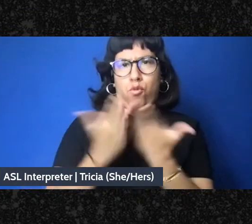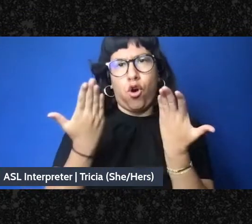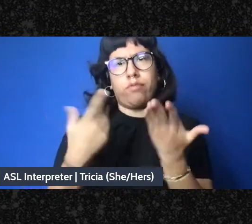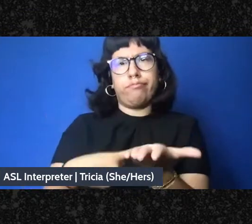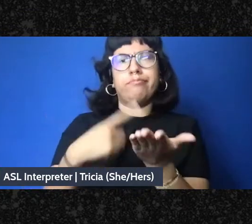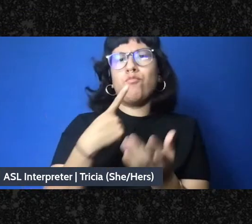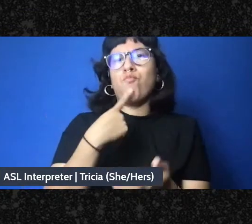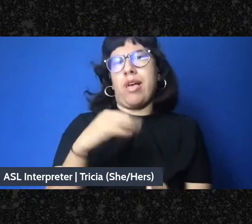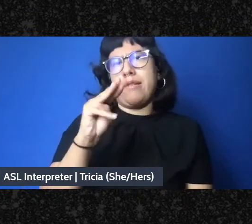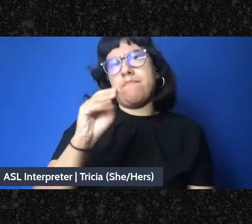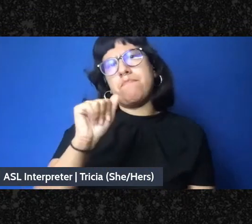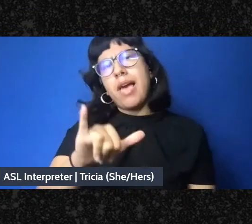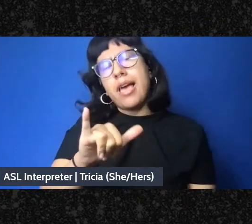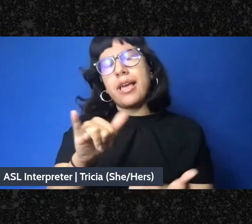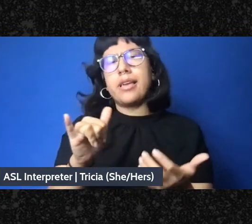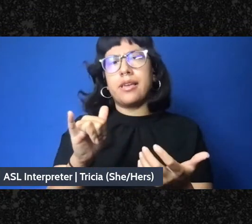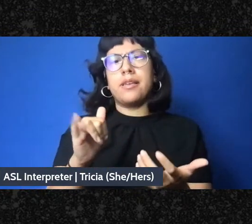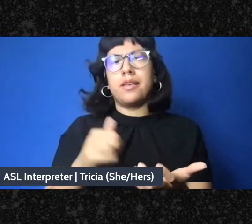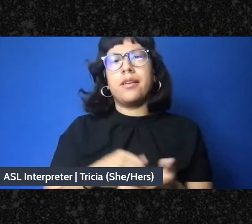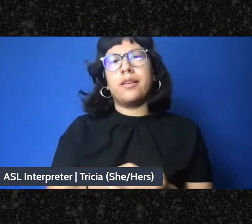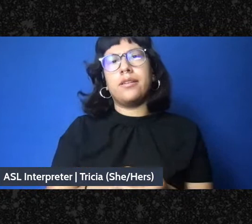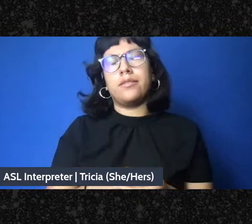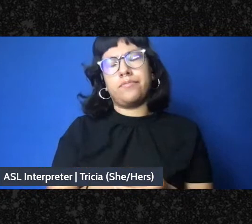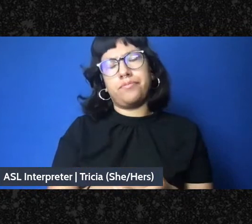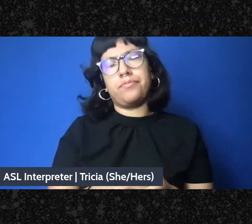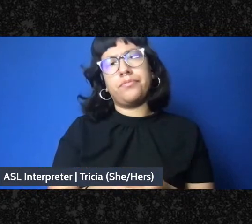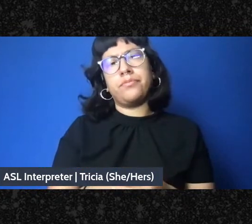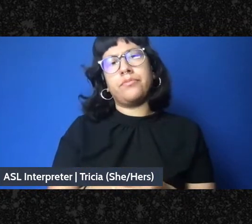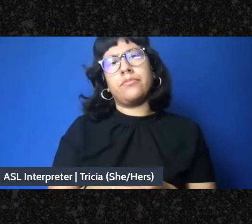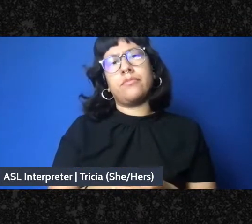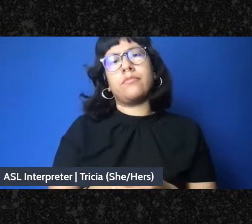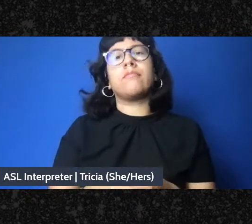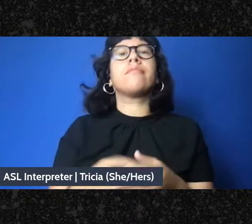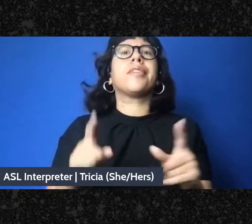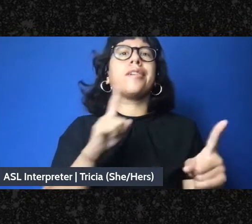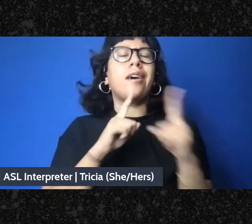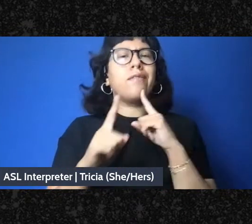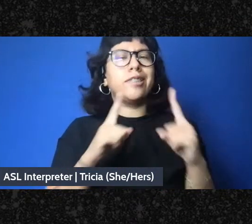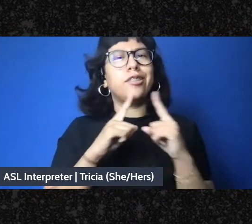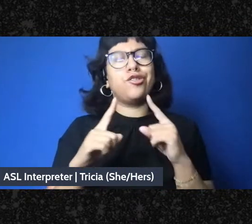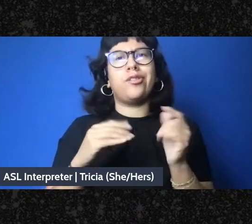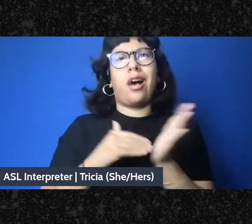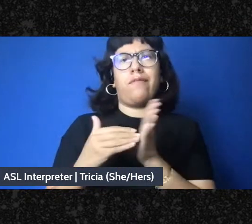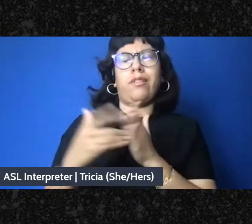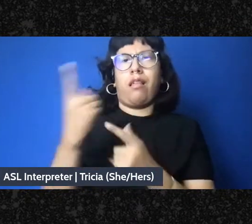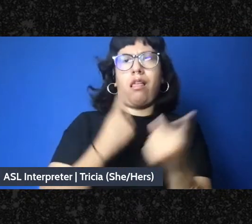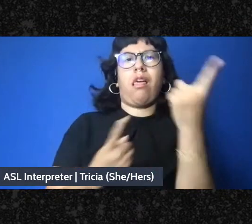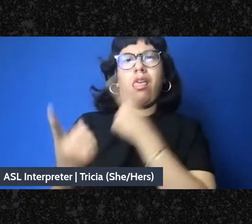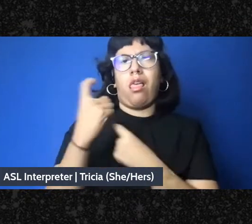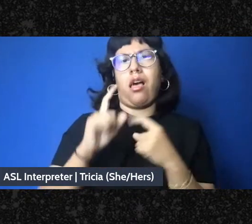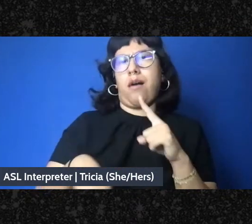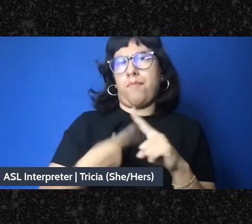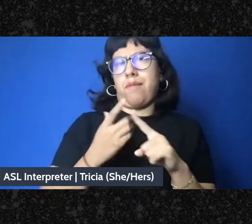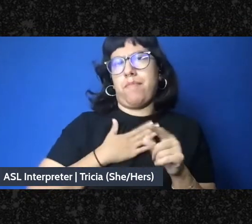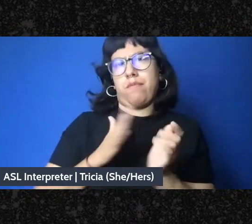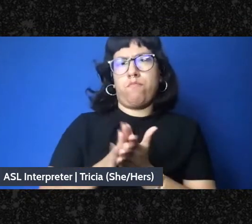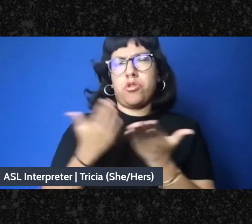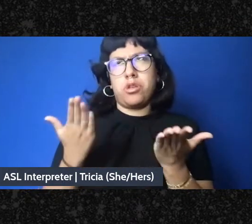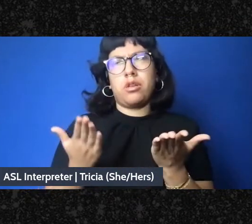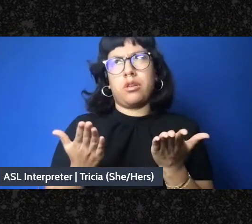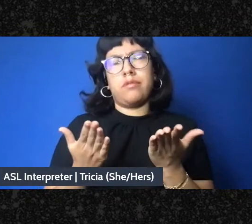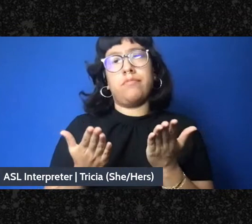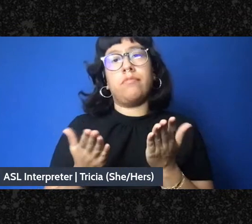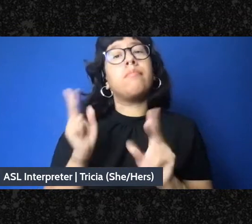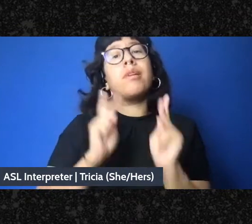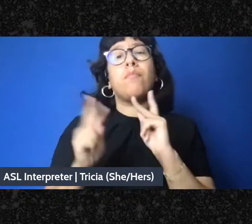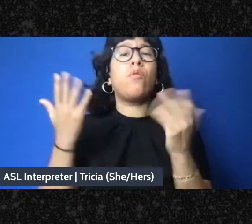would be a conversation about the question that I get asked most about the book, which I think the people